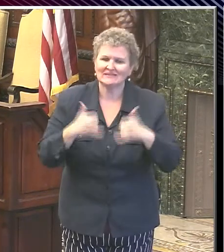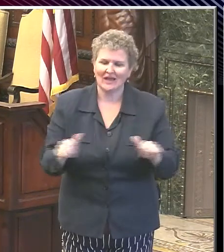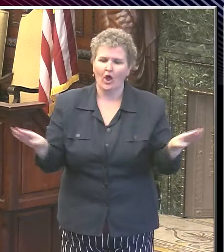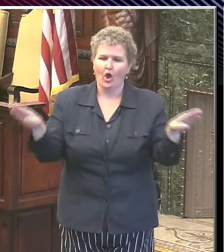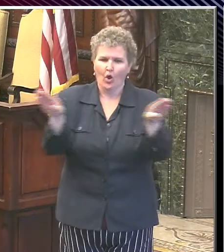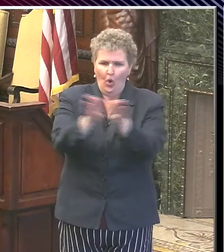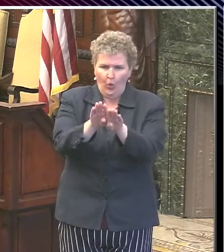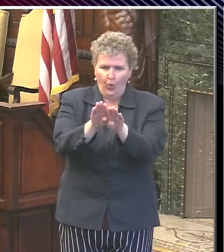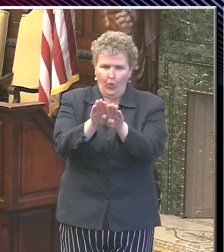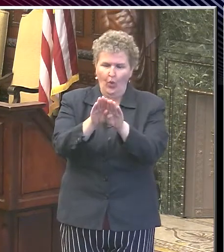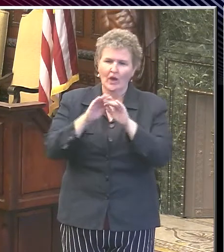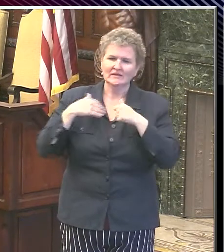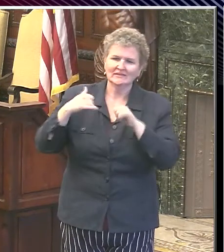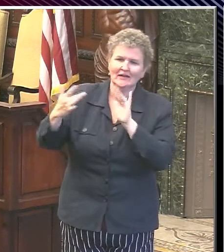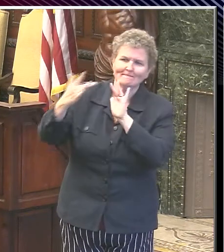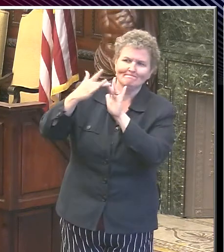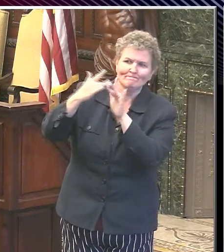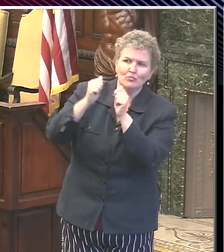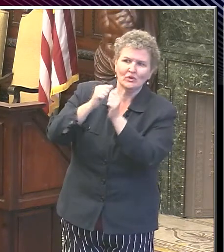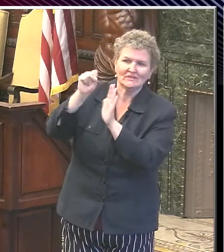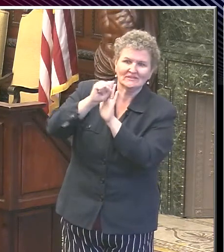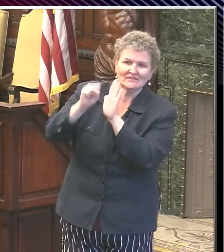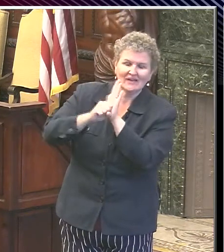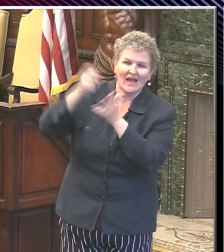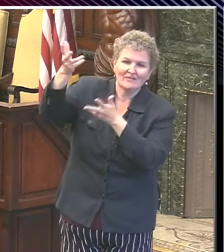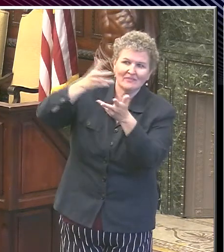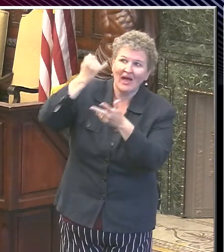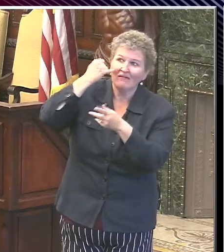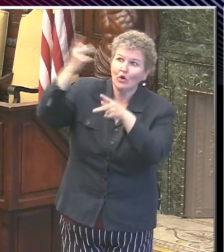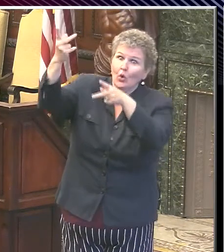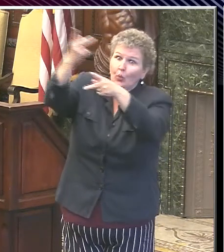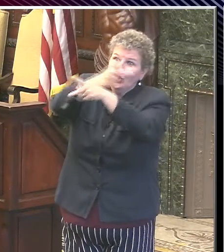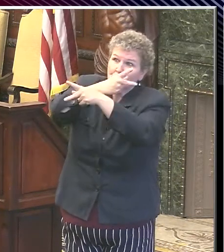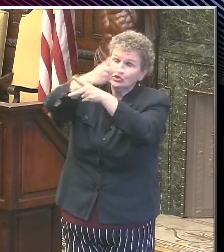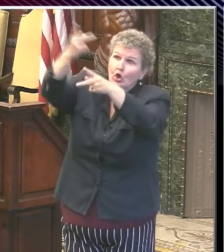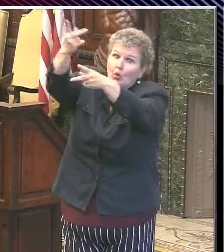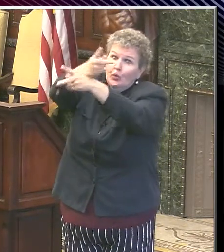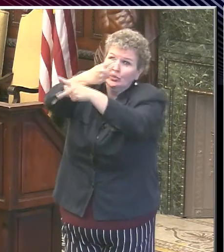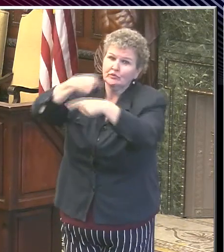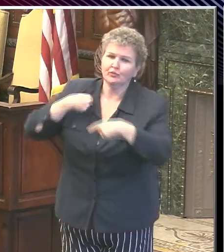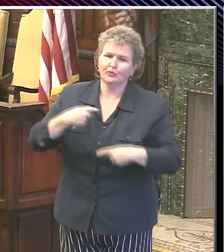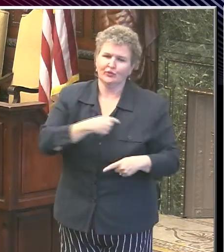state. If things get much worse, that may be something that they should do. Thank you.